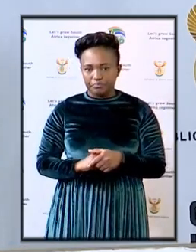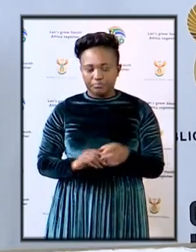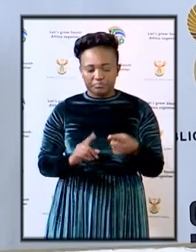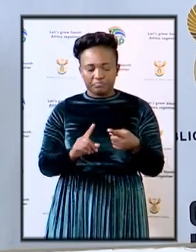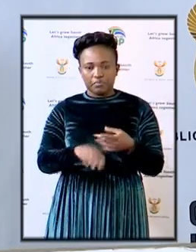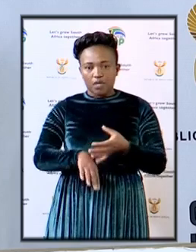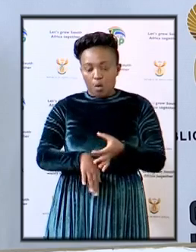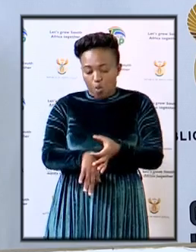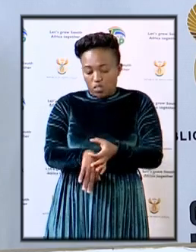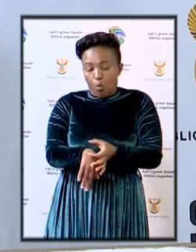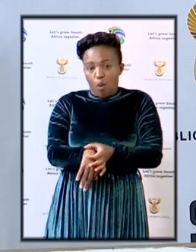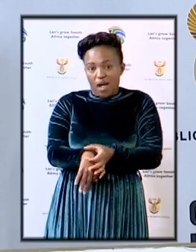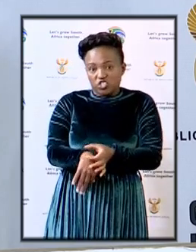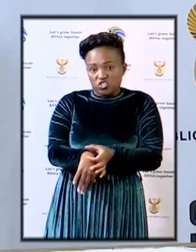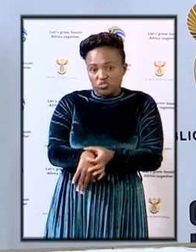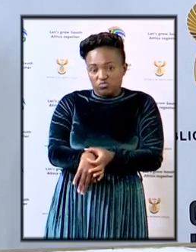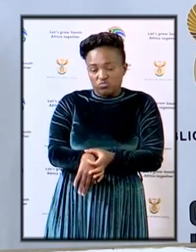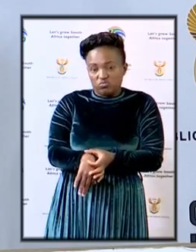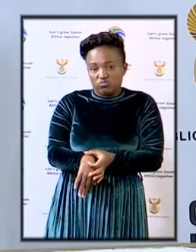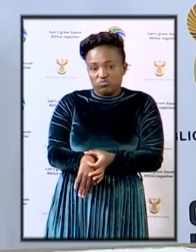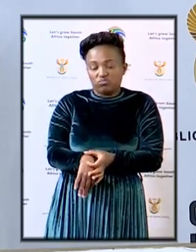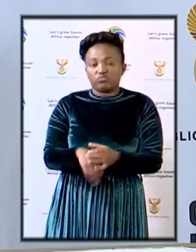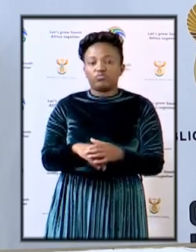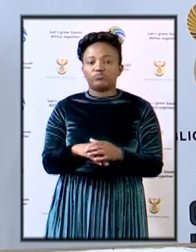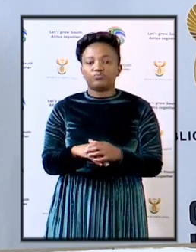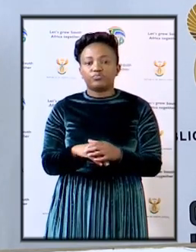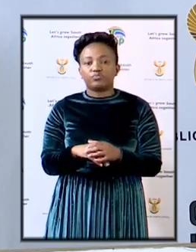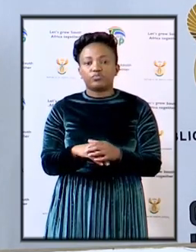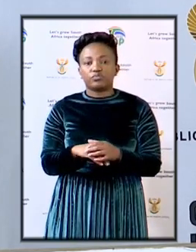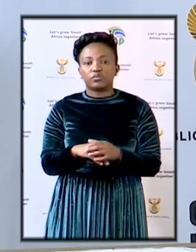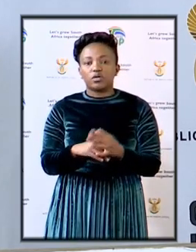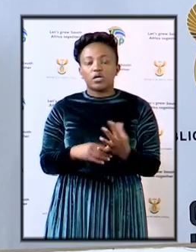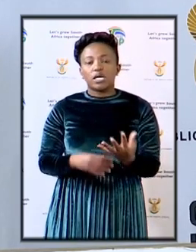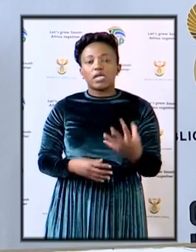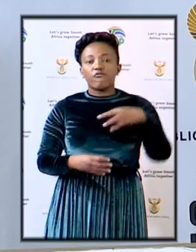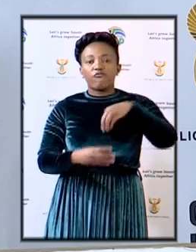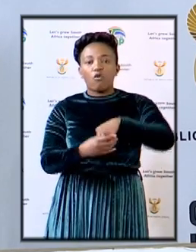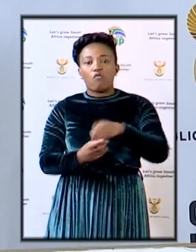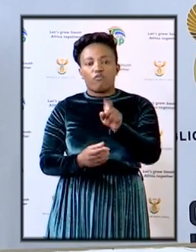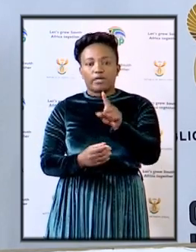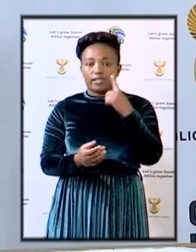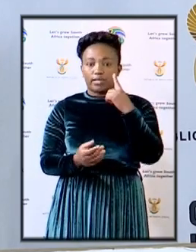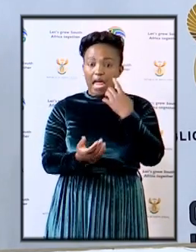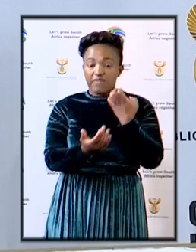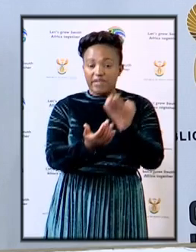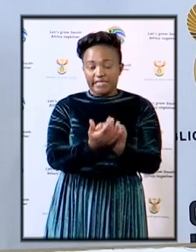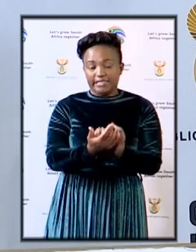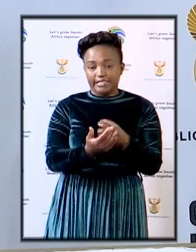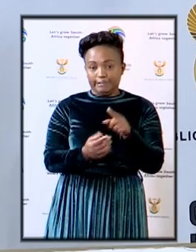a watch that will obviously be forming part of the evidence